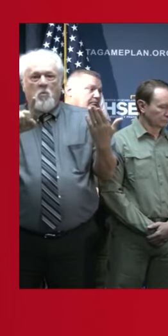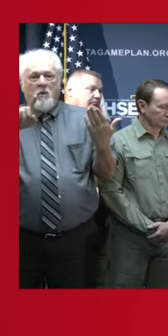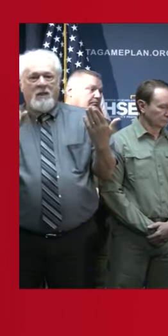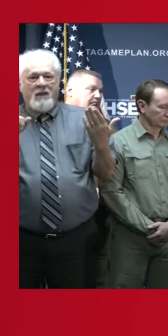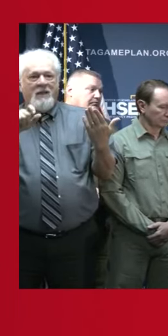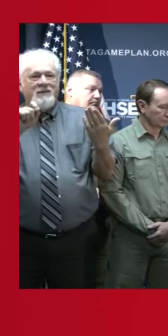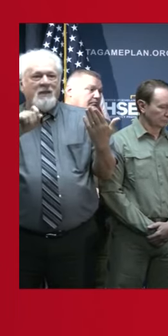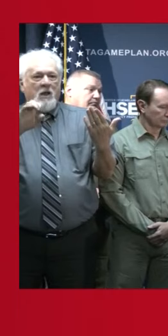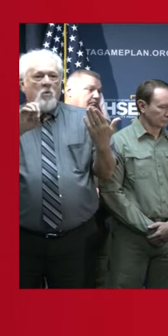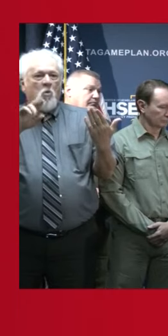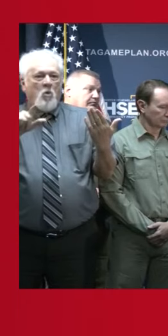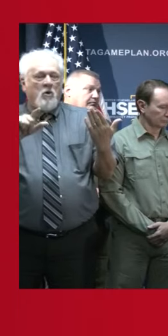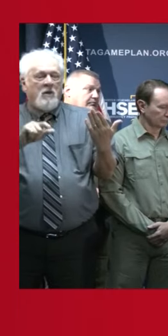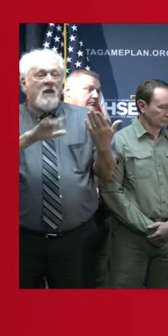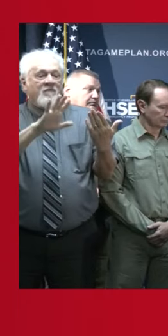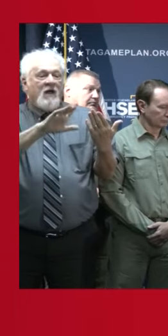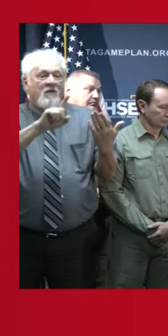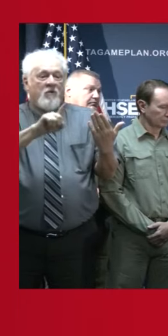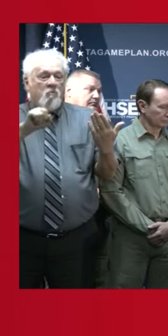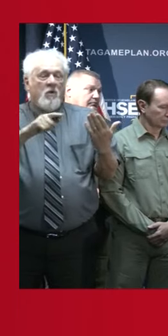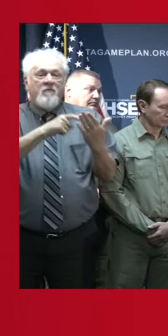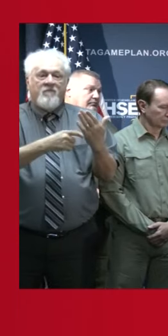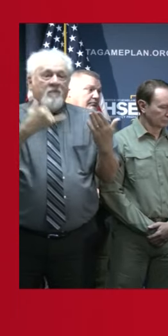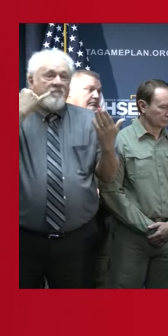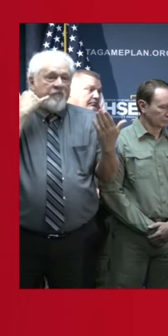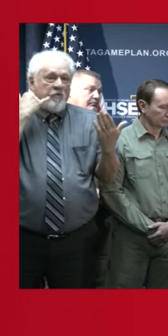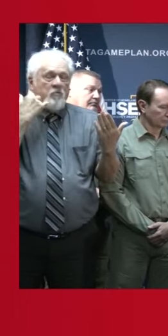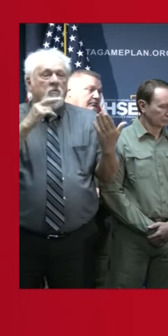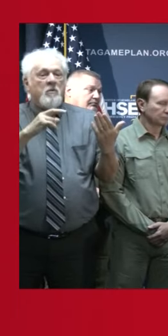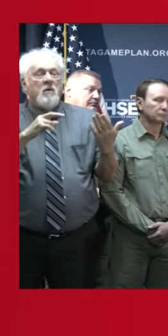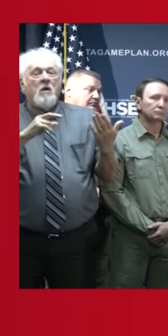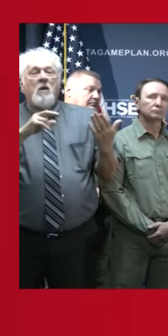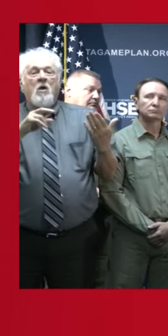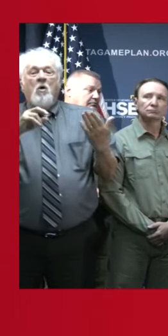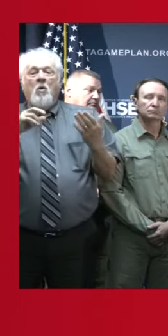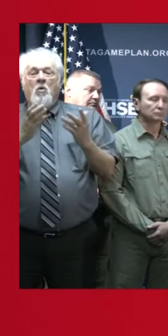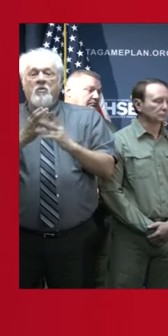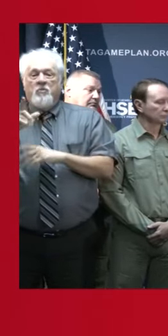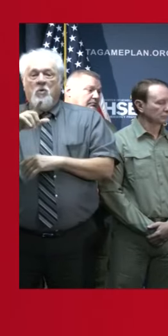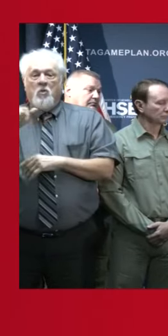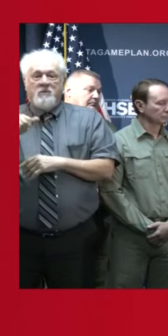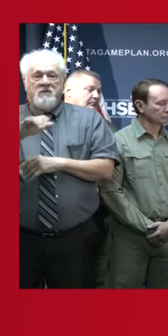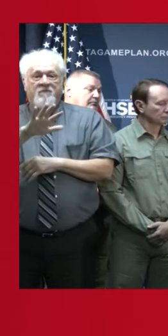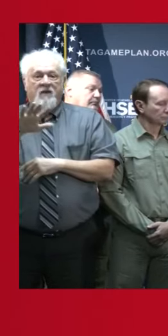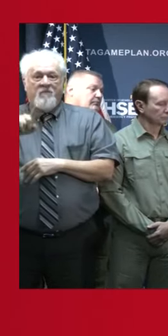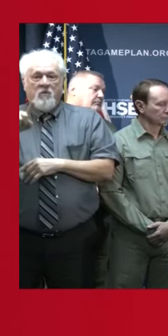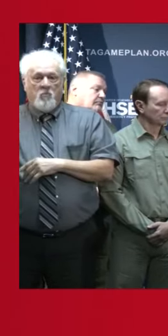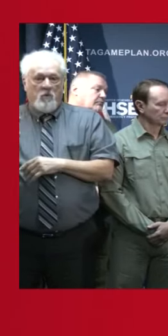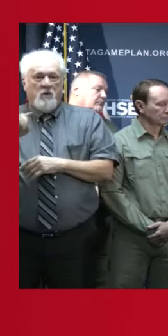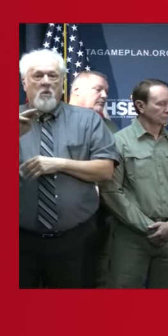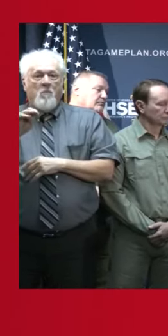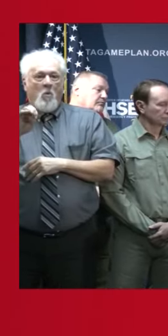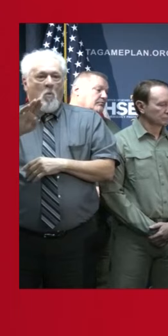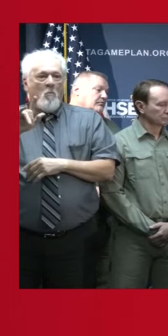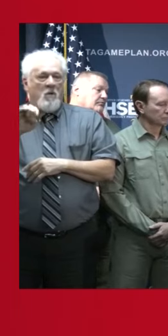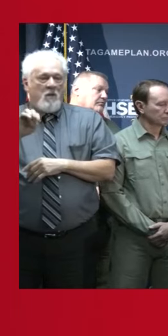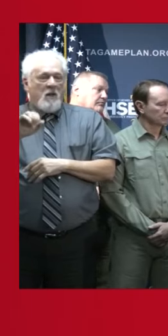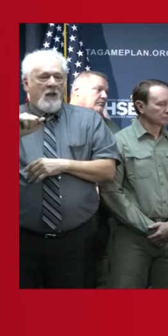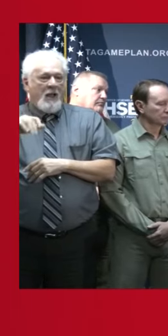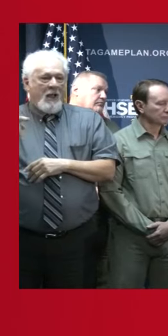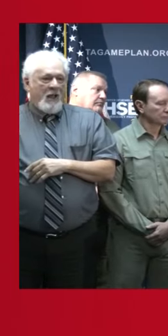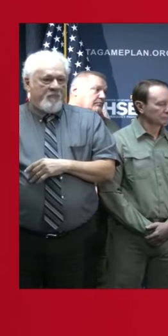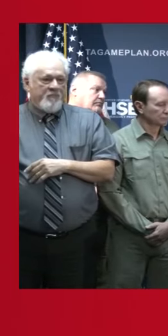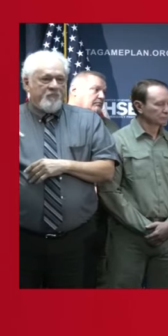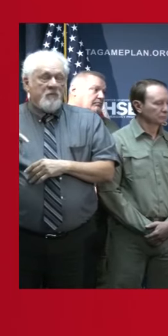.org. Dial 511 from your mobile phone or telephone or through the Louisiana 511 mobile app. To